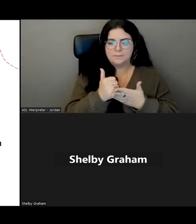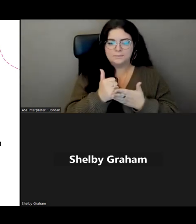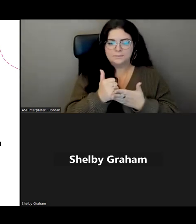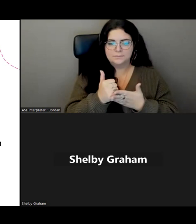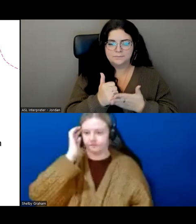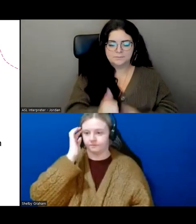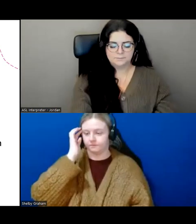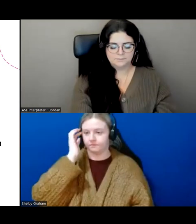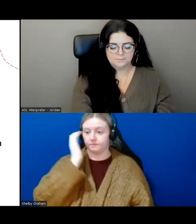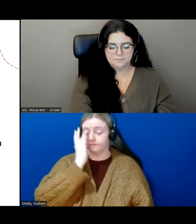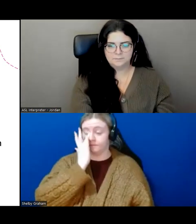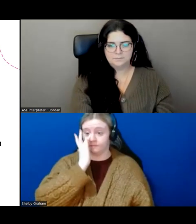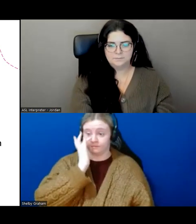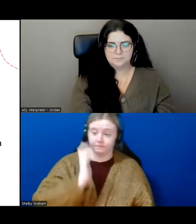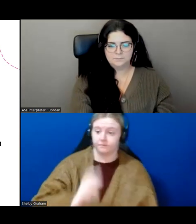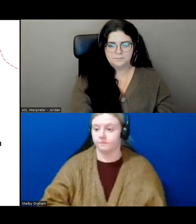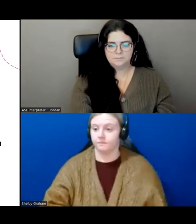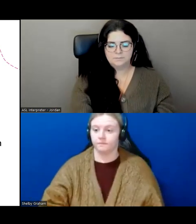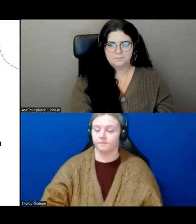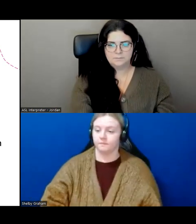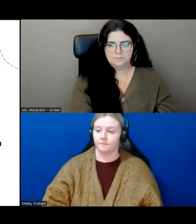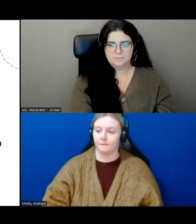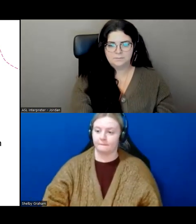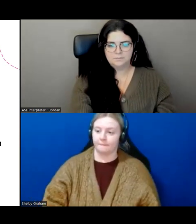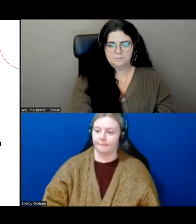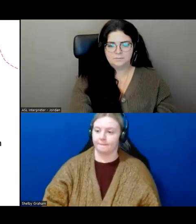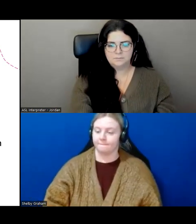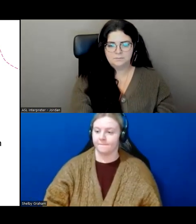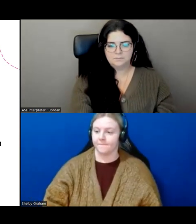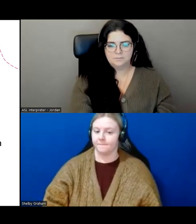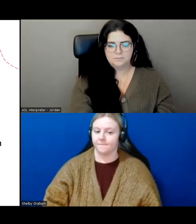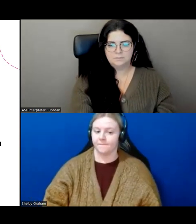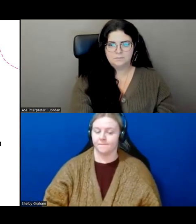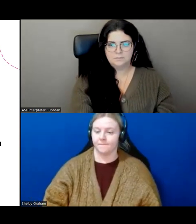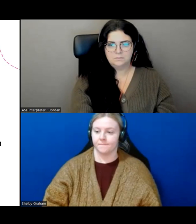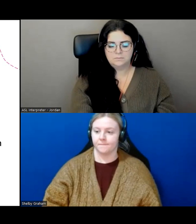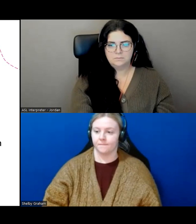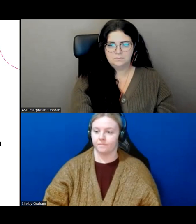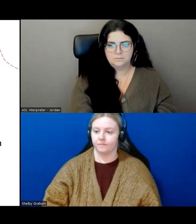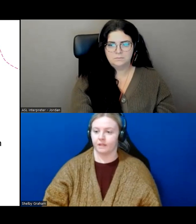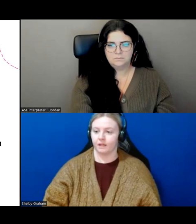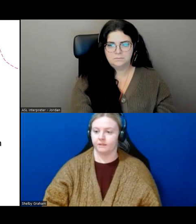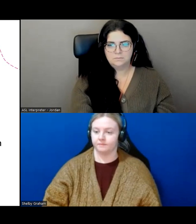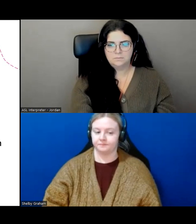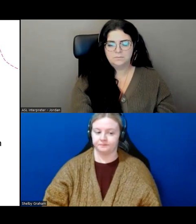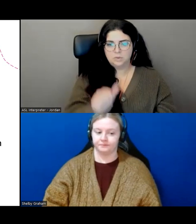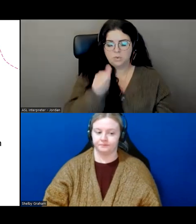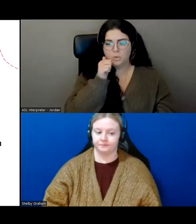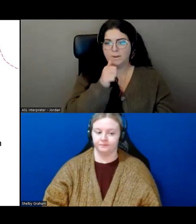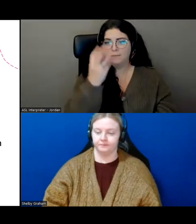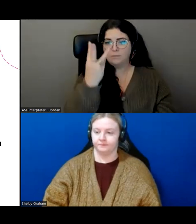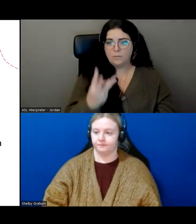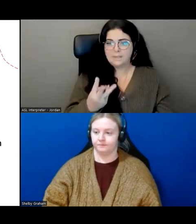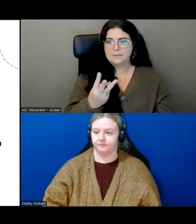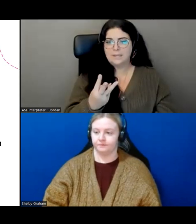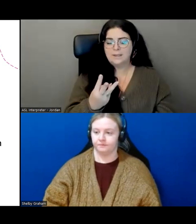within these one-on-one sessions. And they appear every single Wednesday and I can I can share